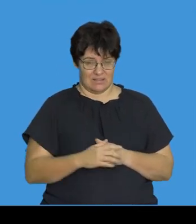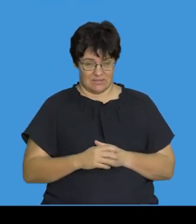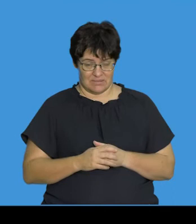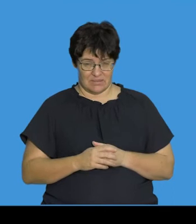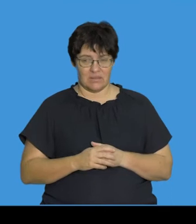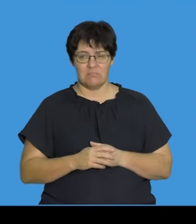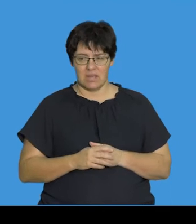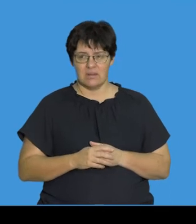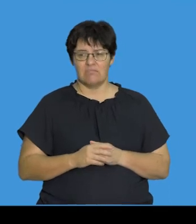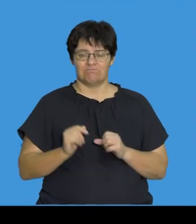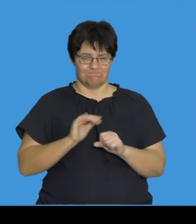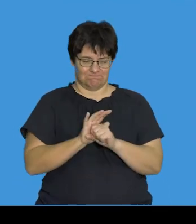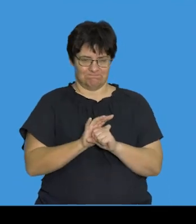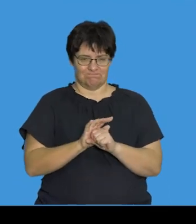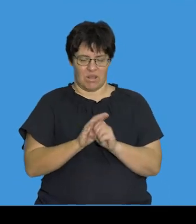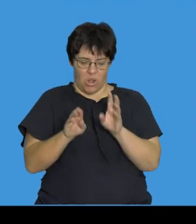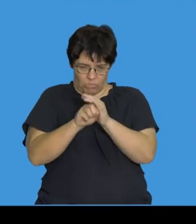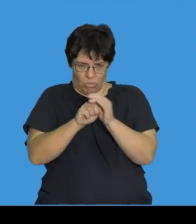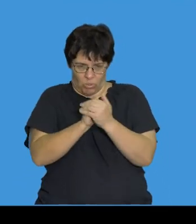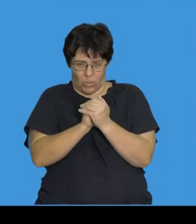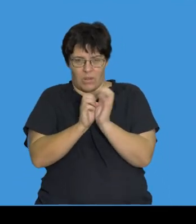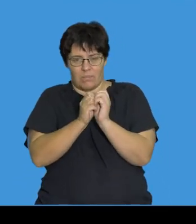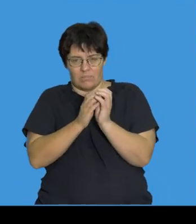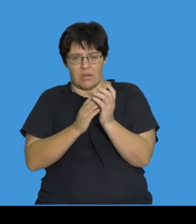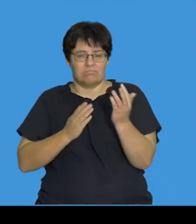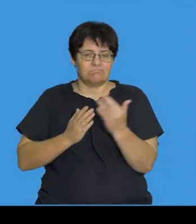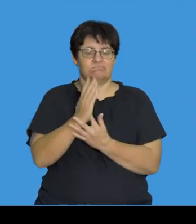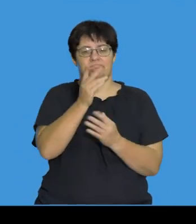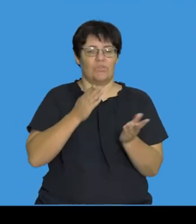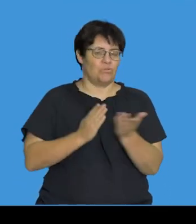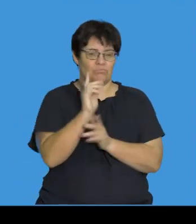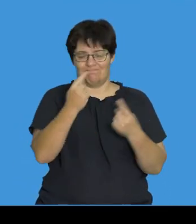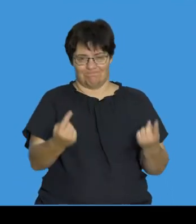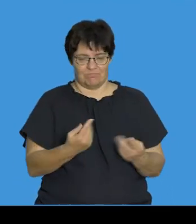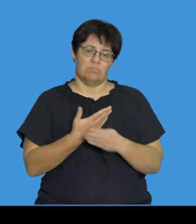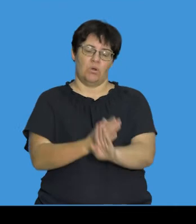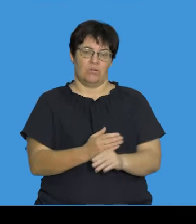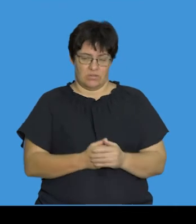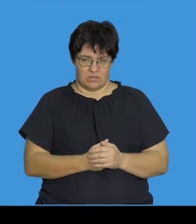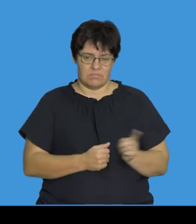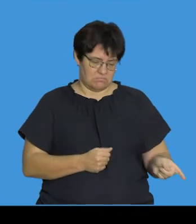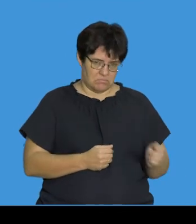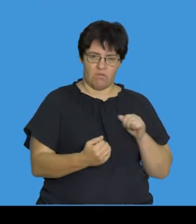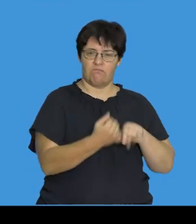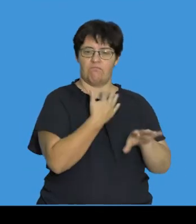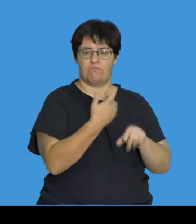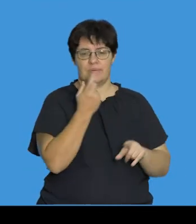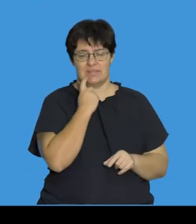clot up and stick together and do not pass through the capillaries whereas these cells easily flow.